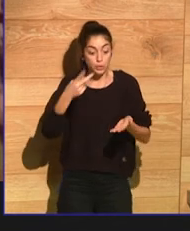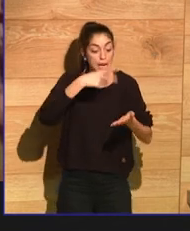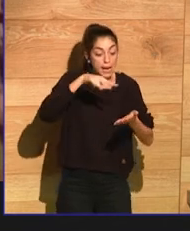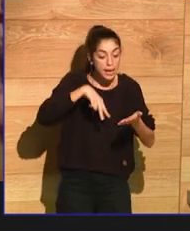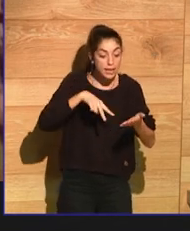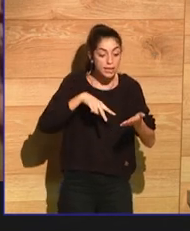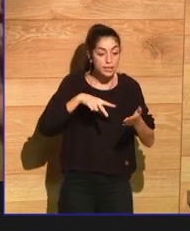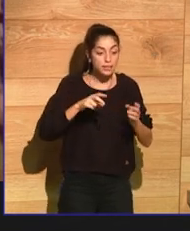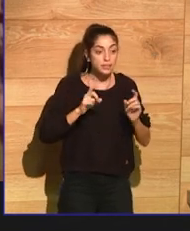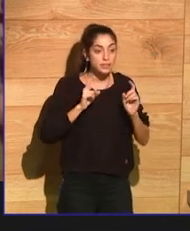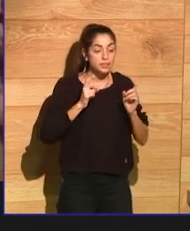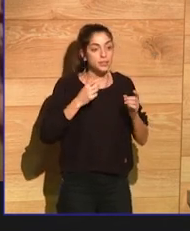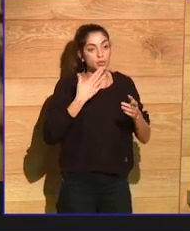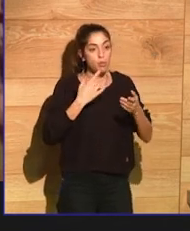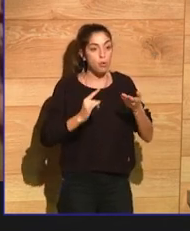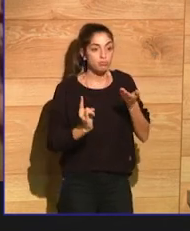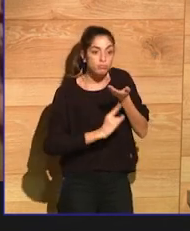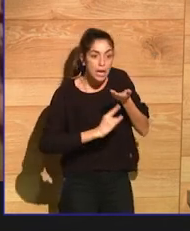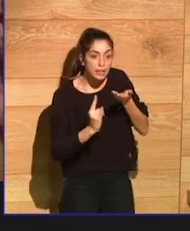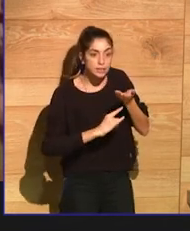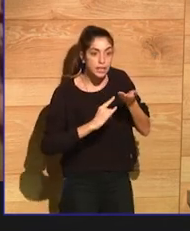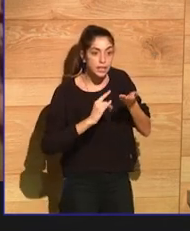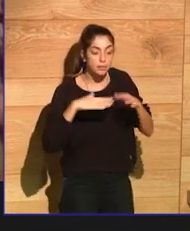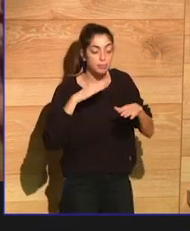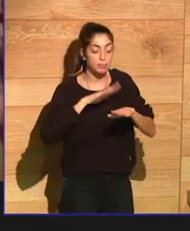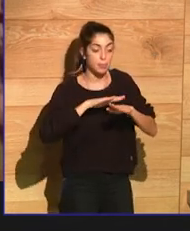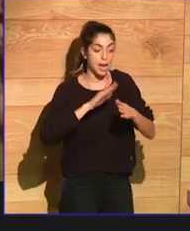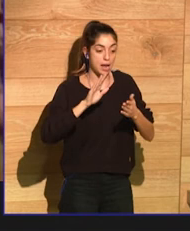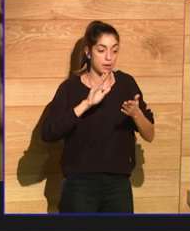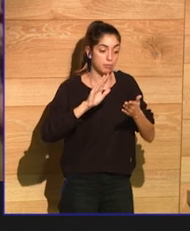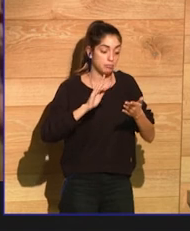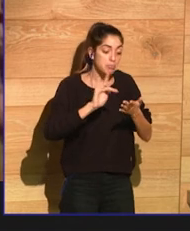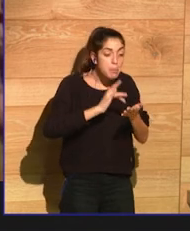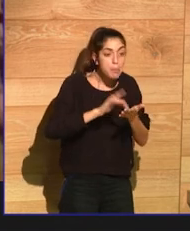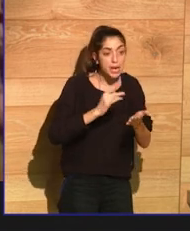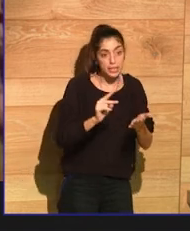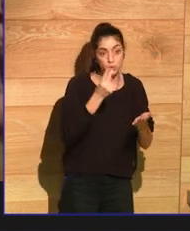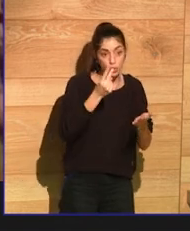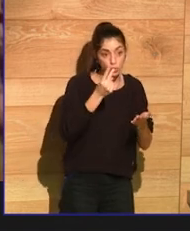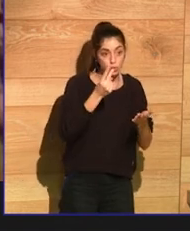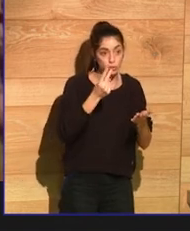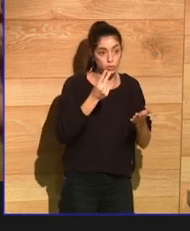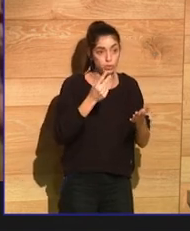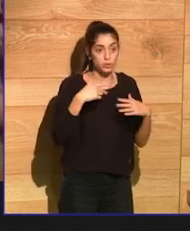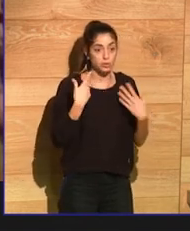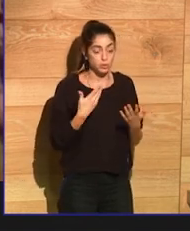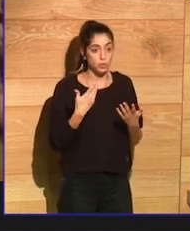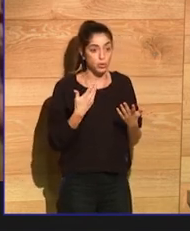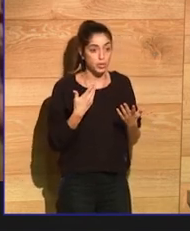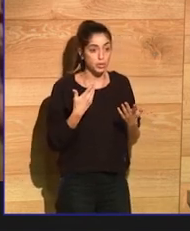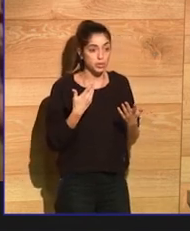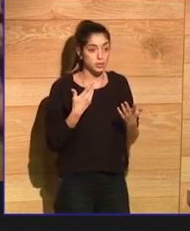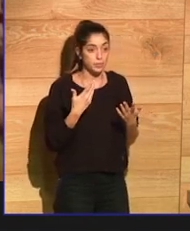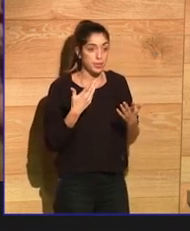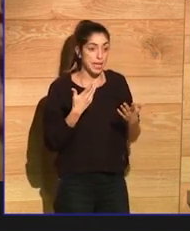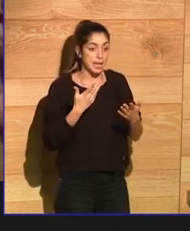reader with that two page spread that at the bottom of every left, at the bottom of every right hand page, you have to have a